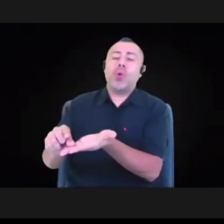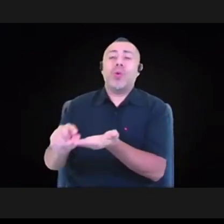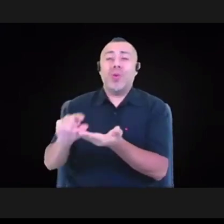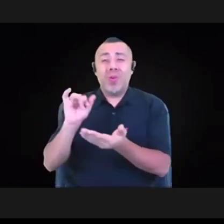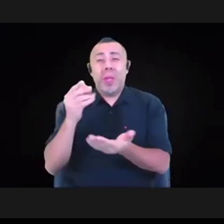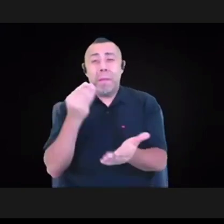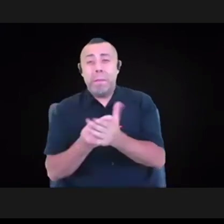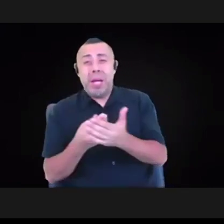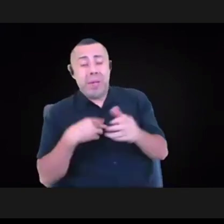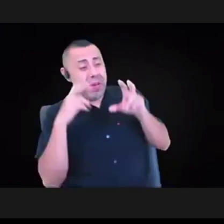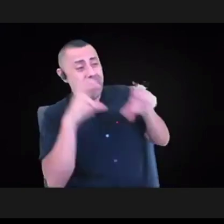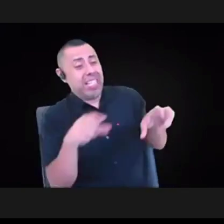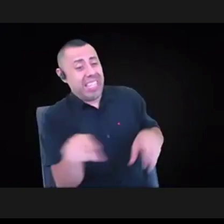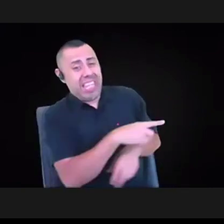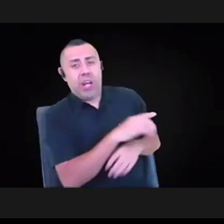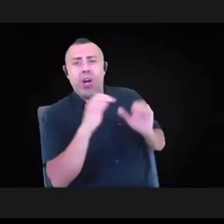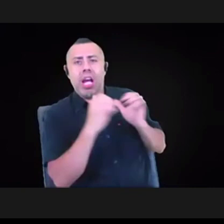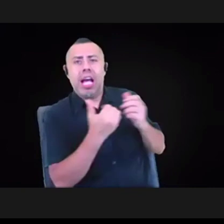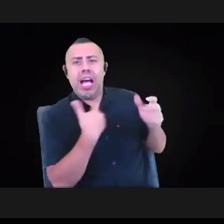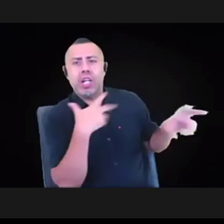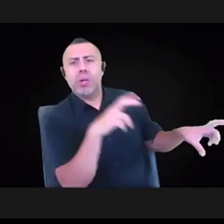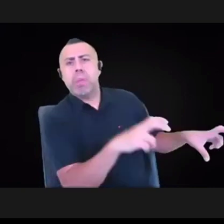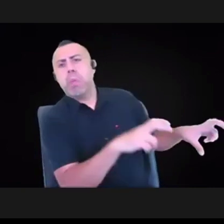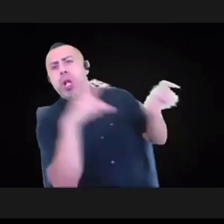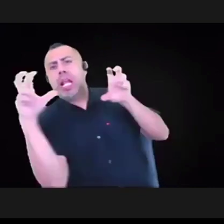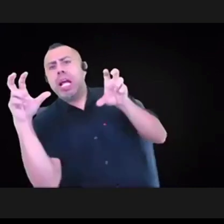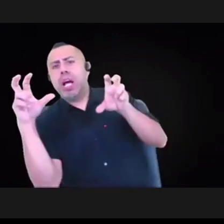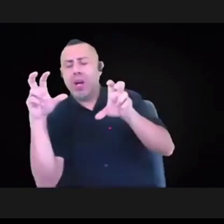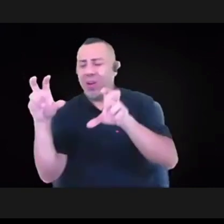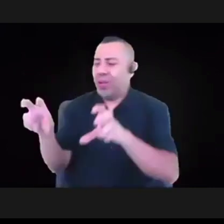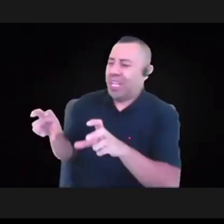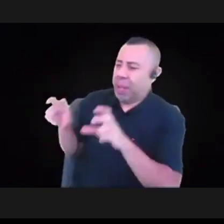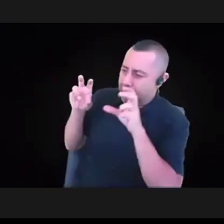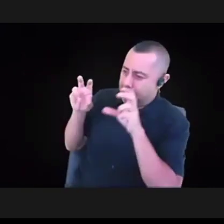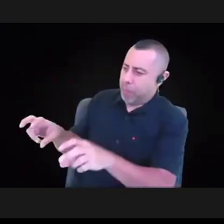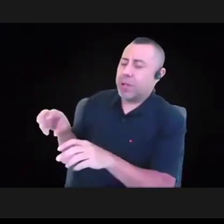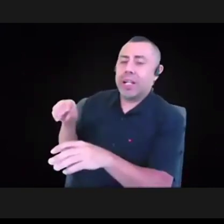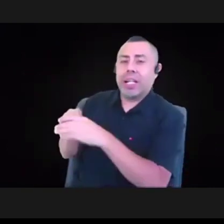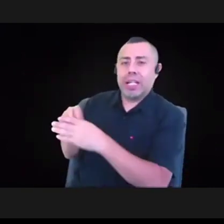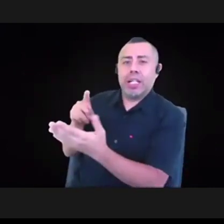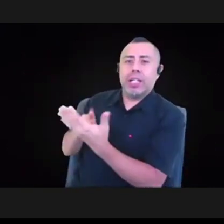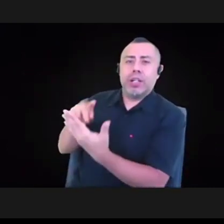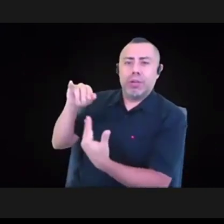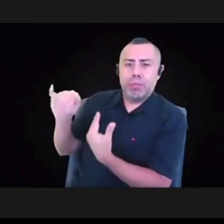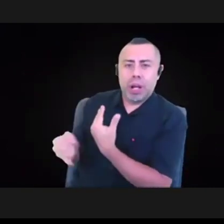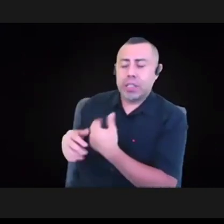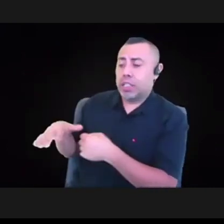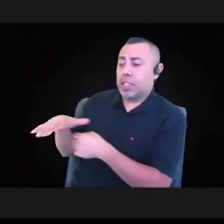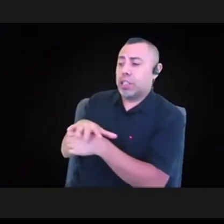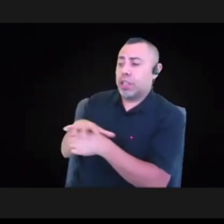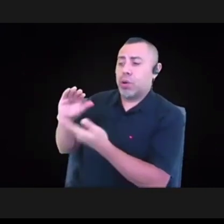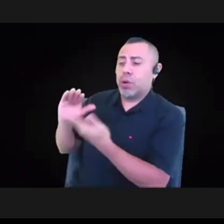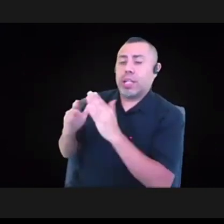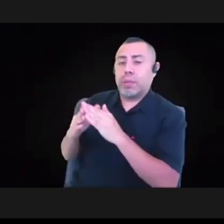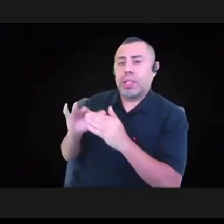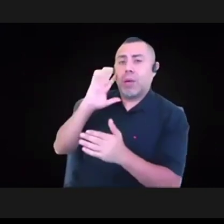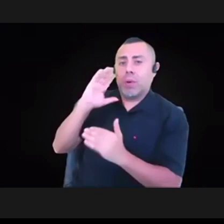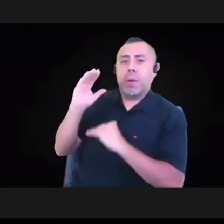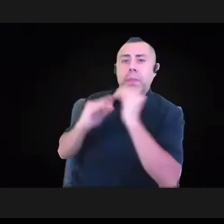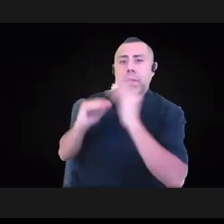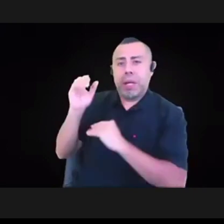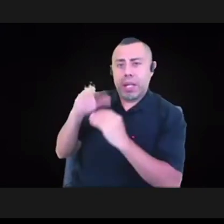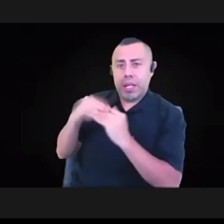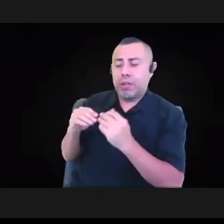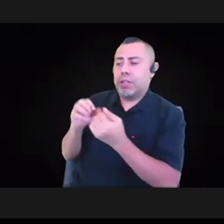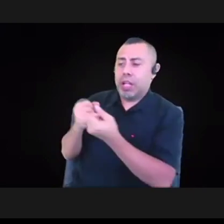and regional economic development projects that build shared prosperity in black, indigenous, uh, and POC communities. Um, I